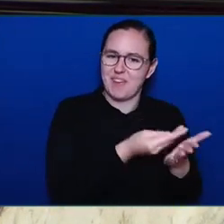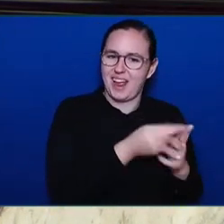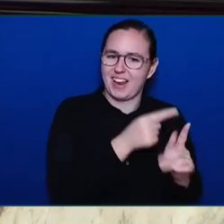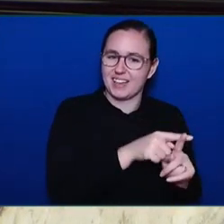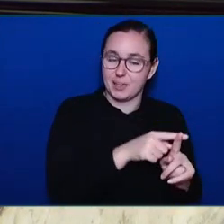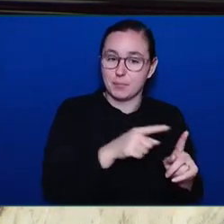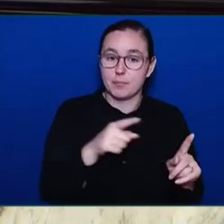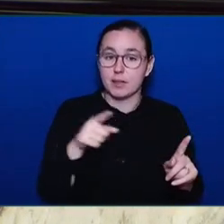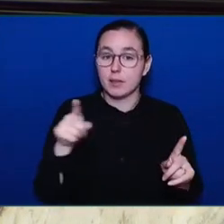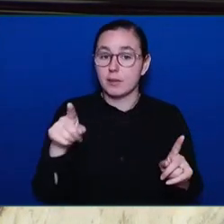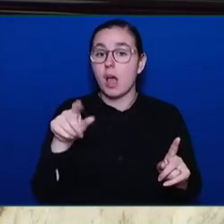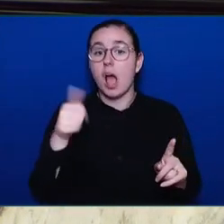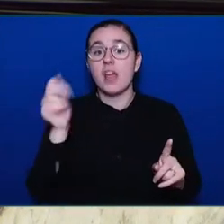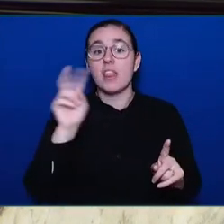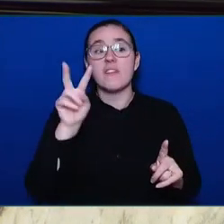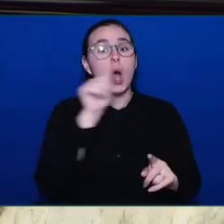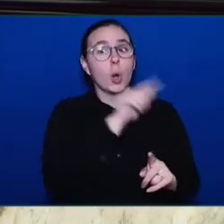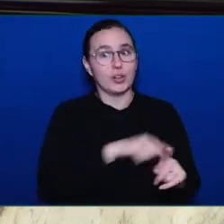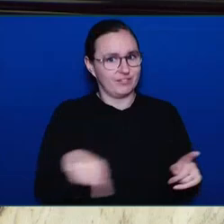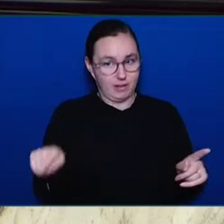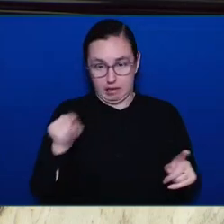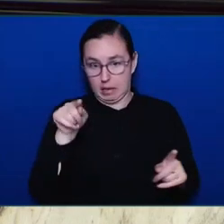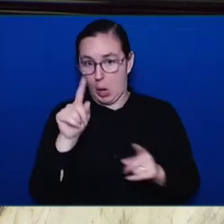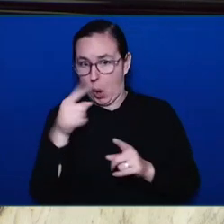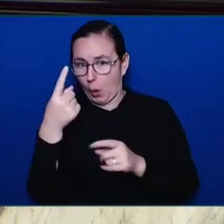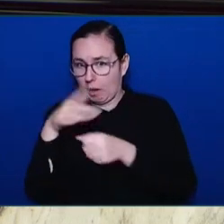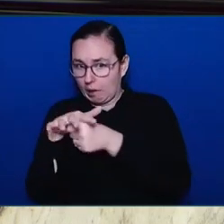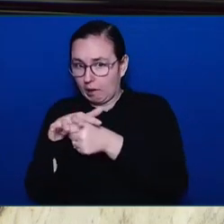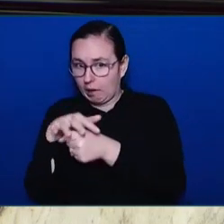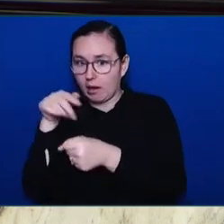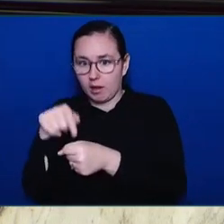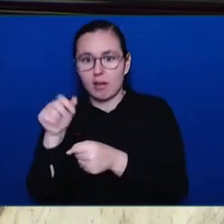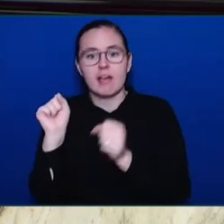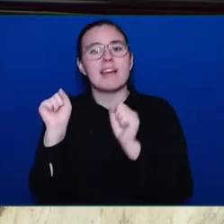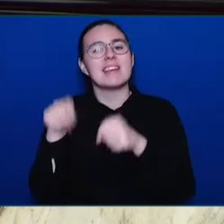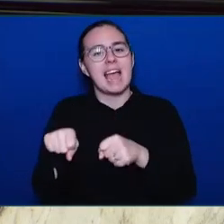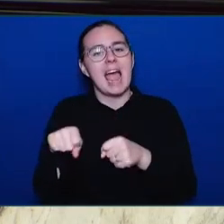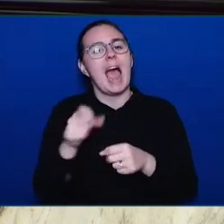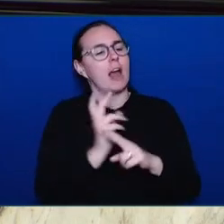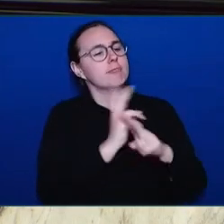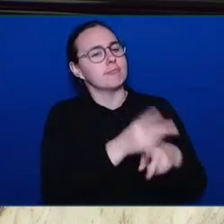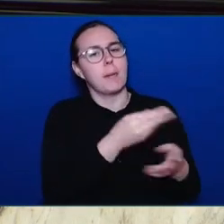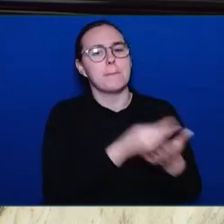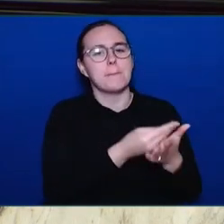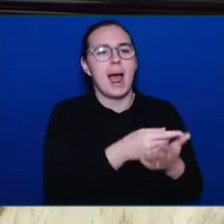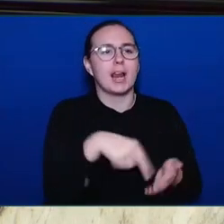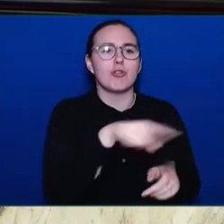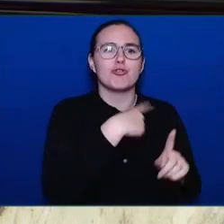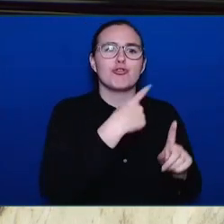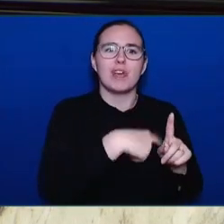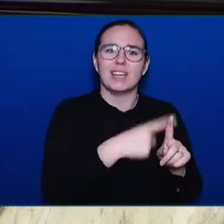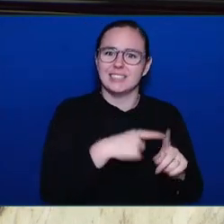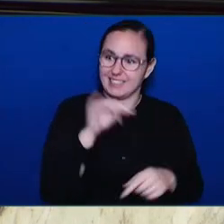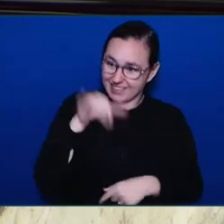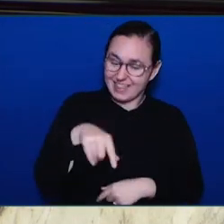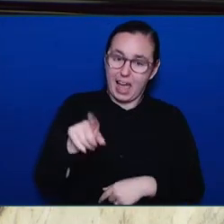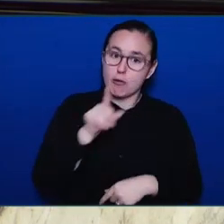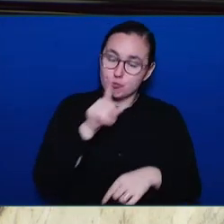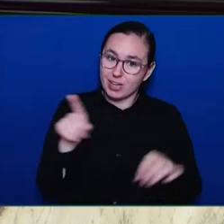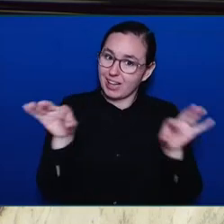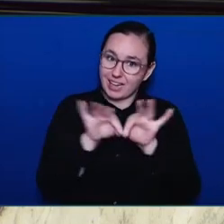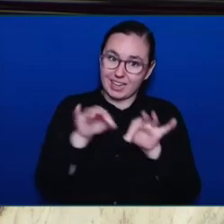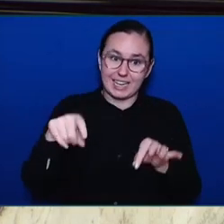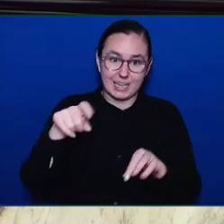start, helped thousands of people stay in their homes from about 2012-2013 on up to now.